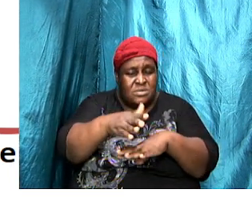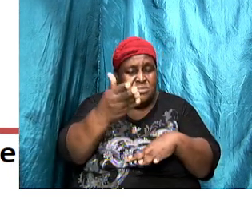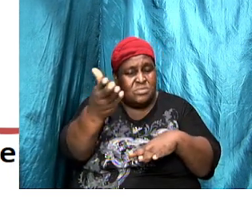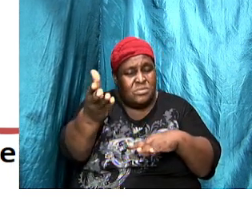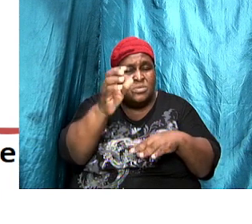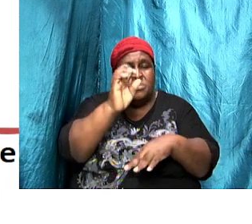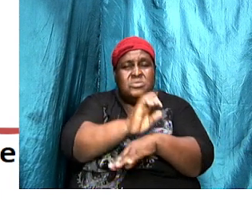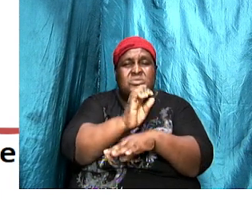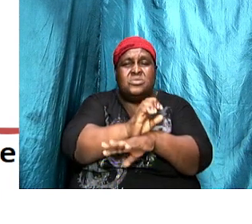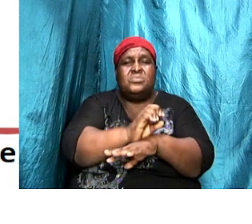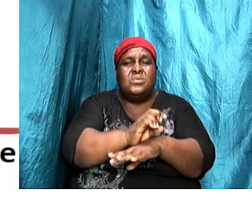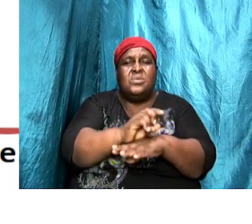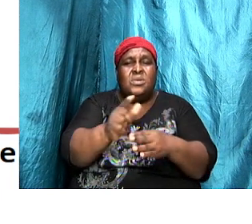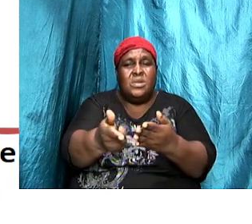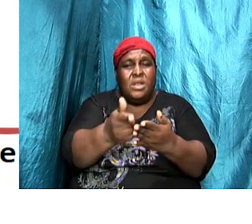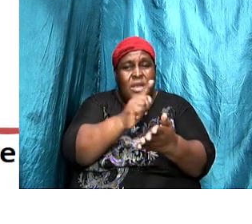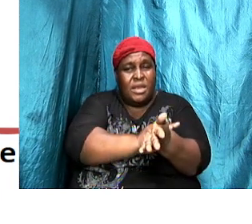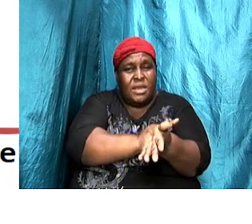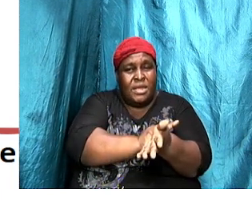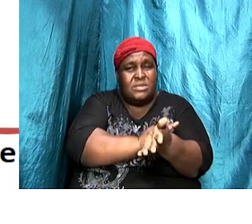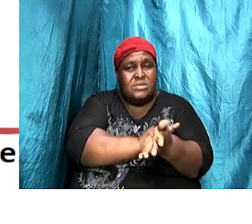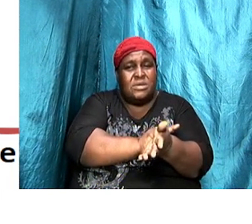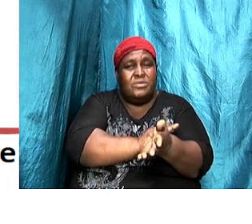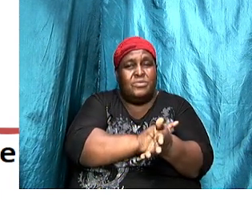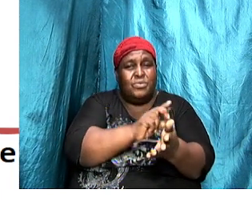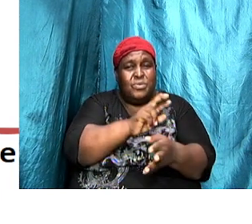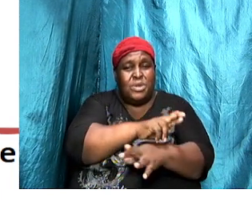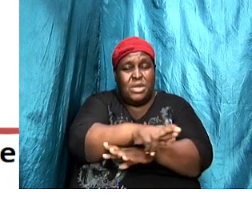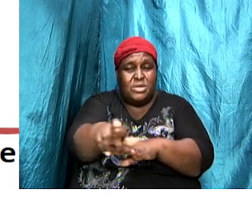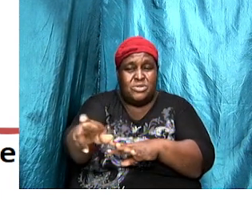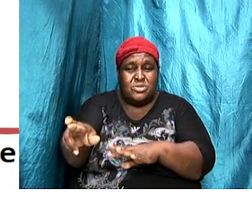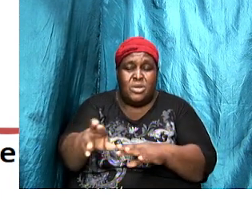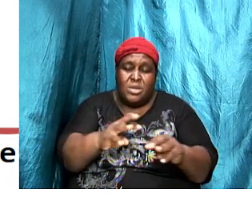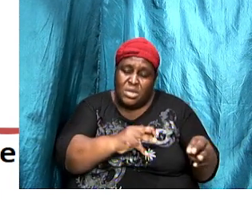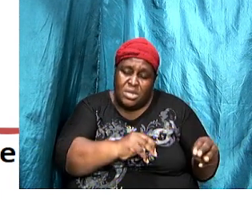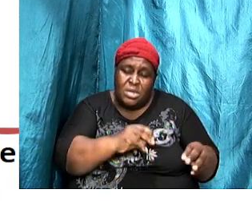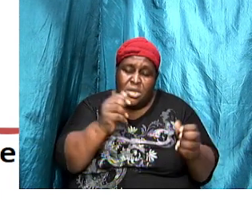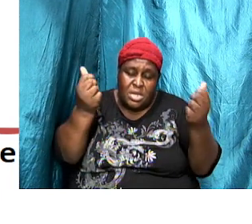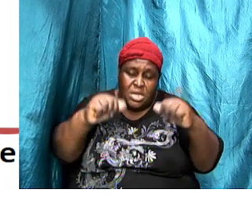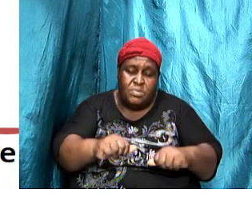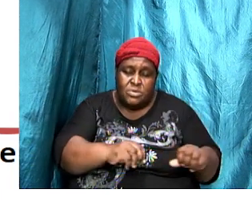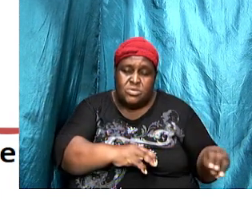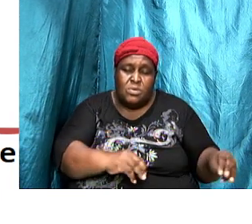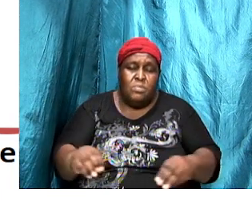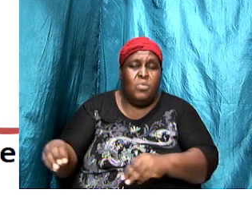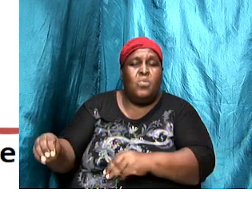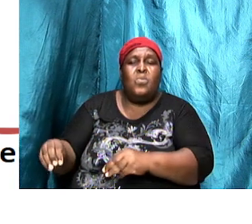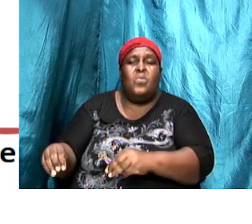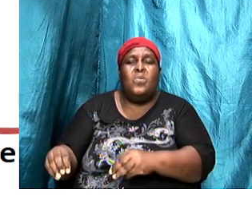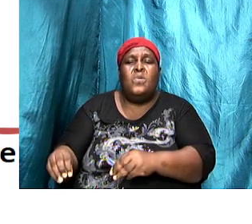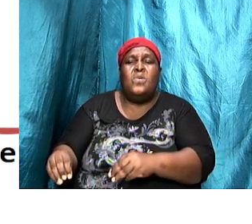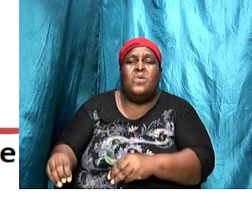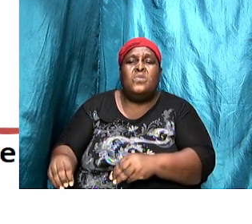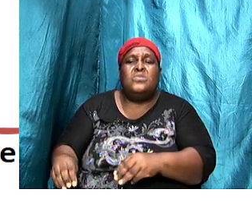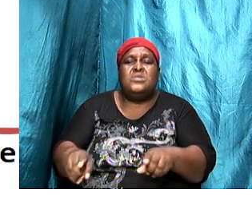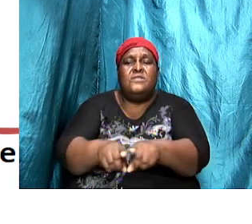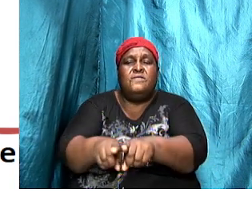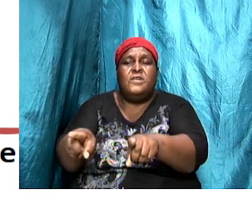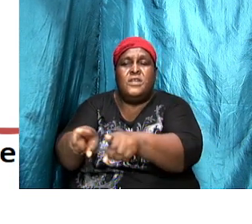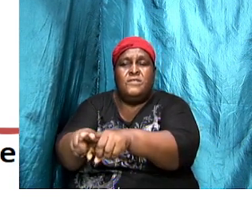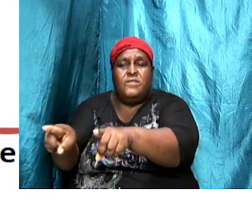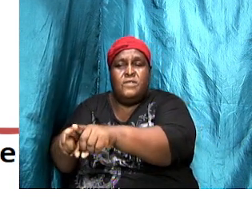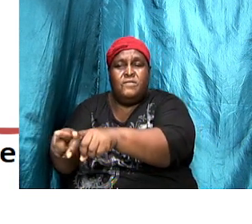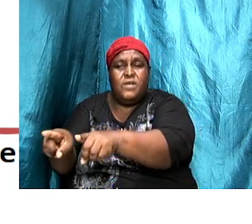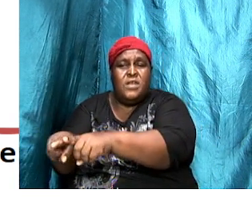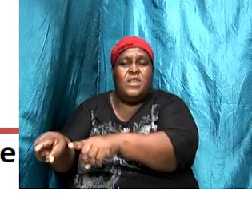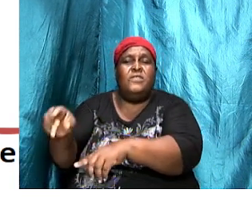letters got there, they were able to move from Ephesus, and then on to Smyrna, and